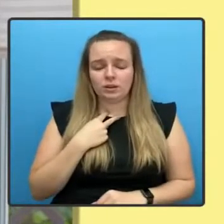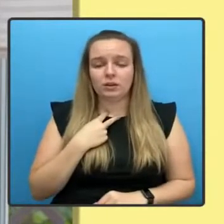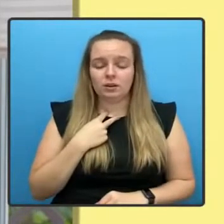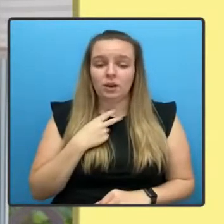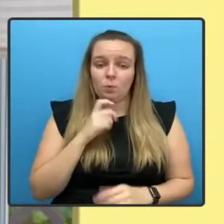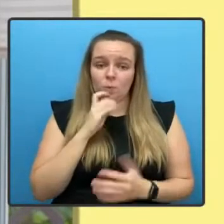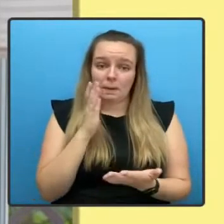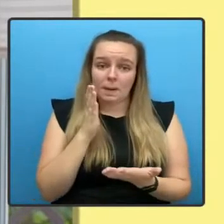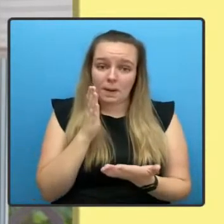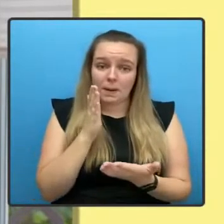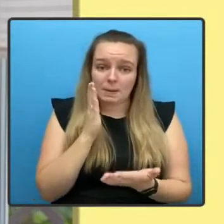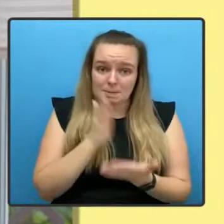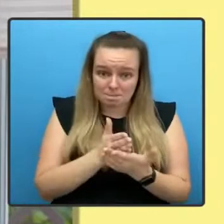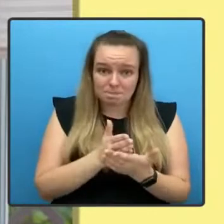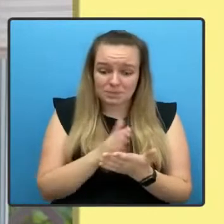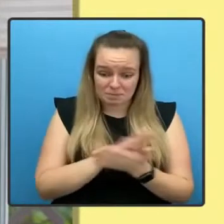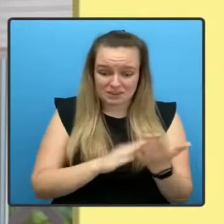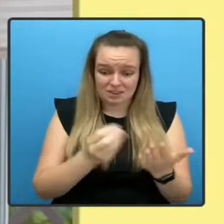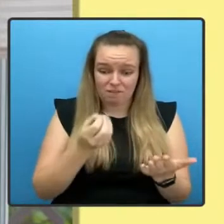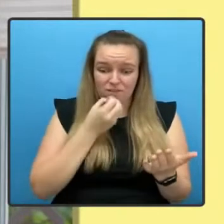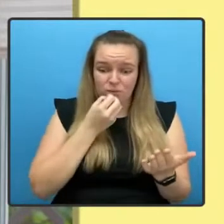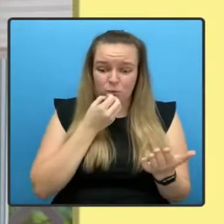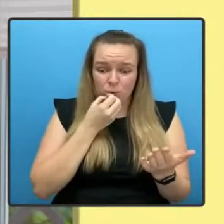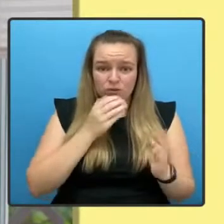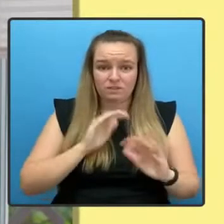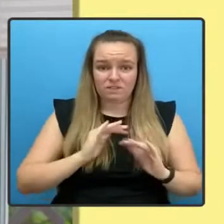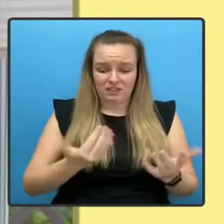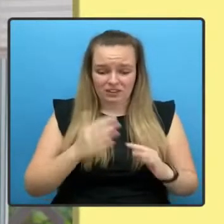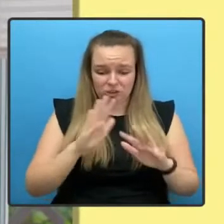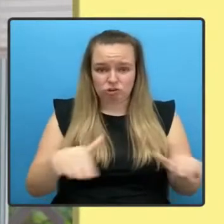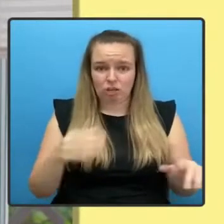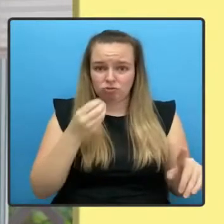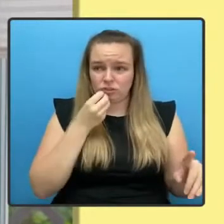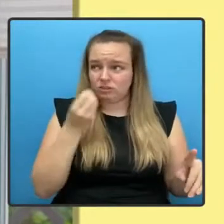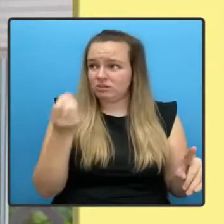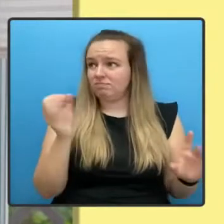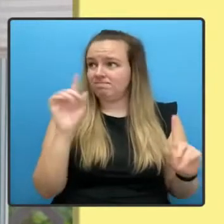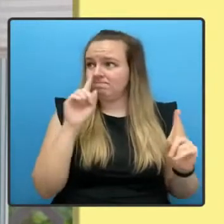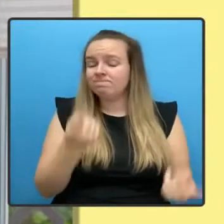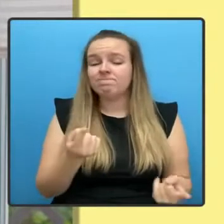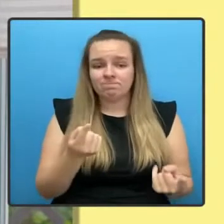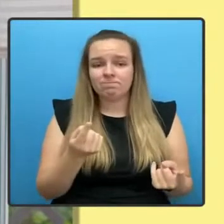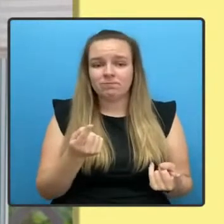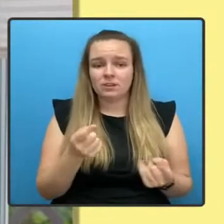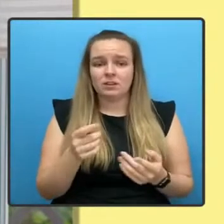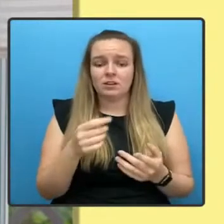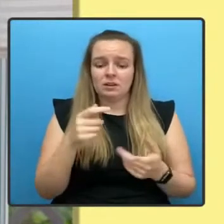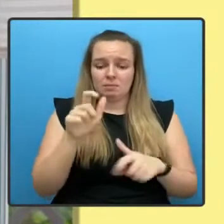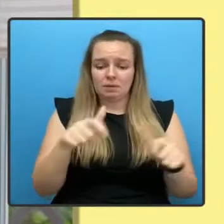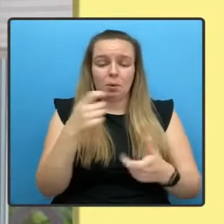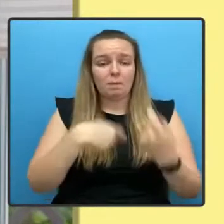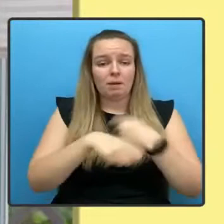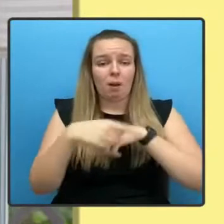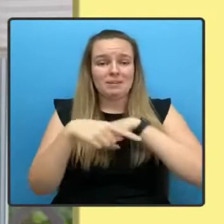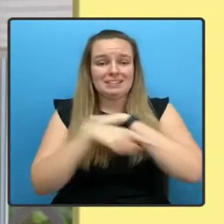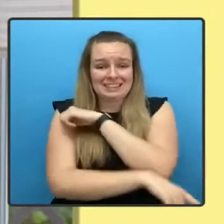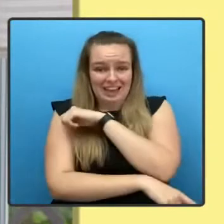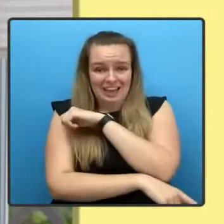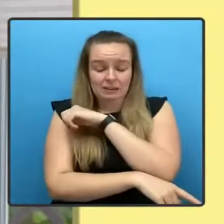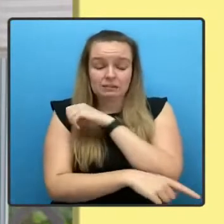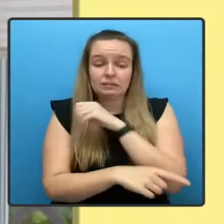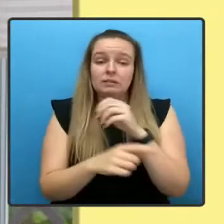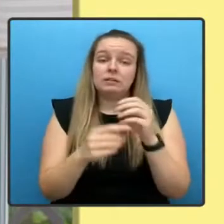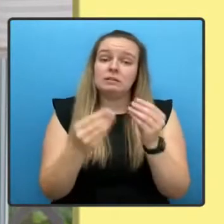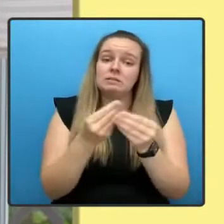out of children's mouths. It will drive people into debt and in some cases to destitution and